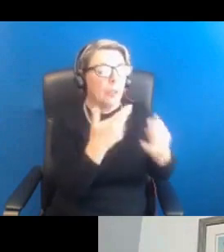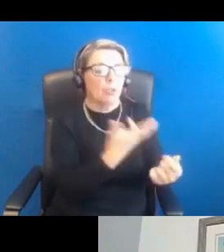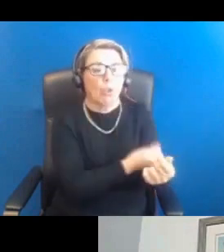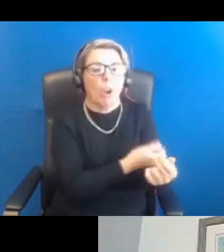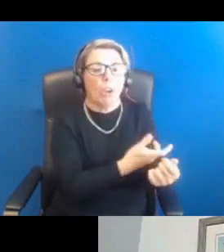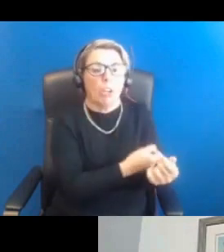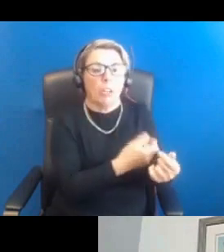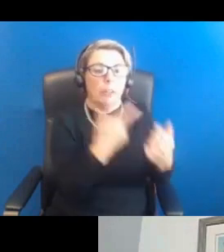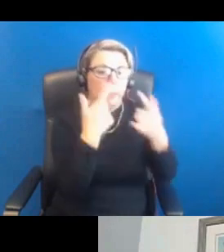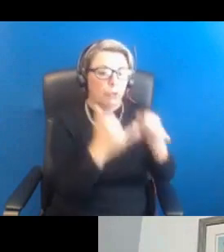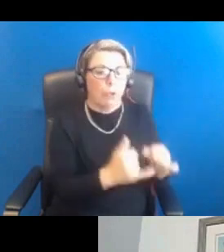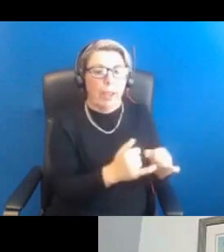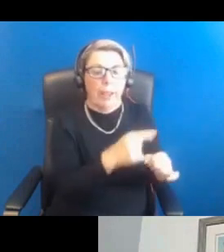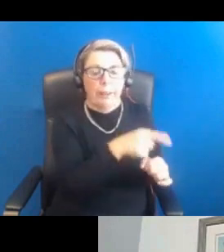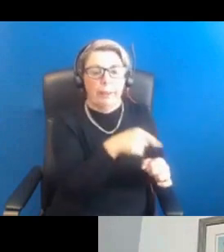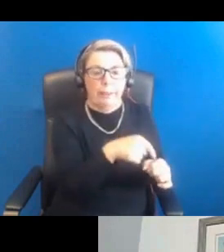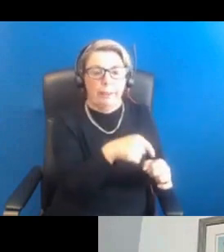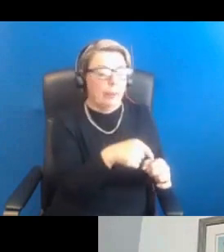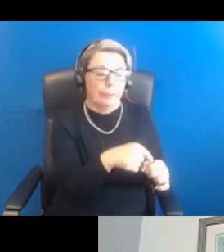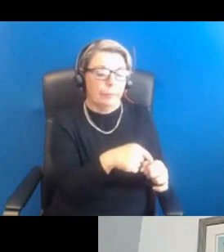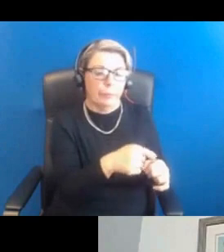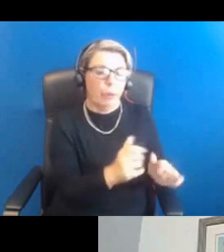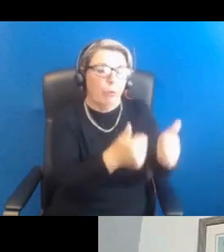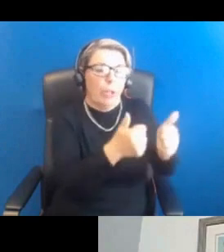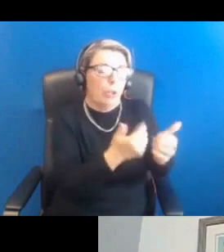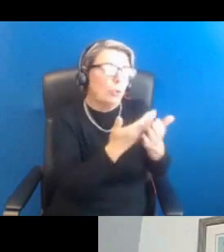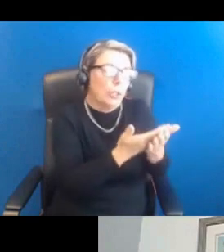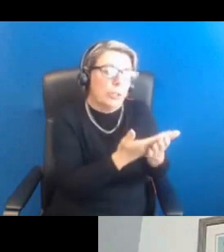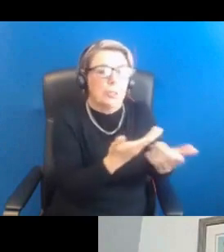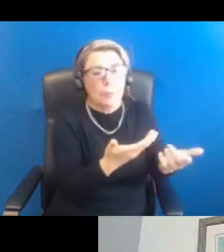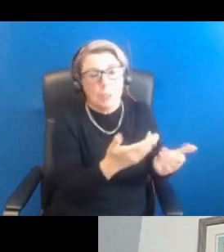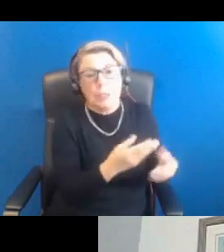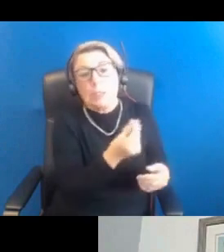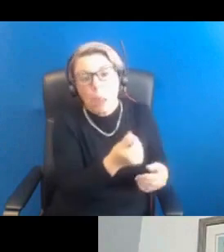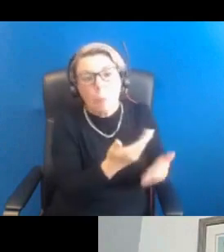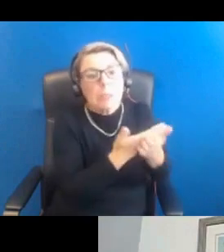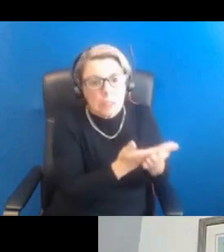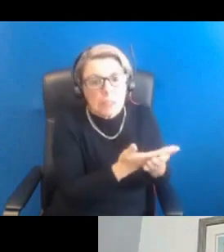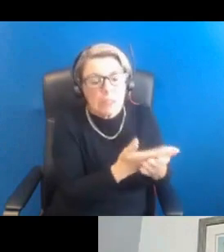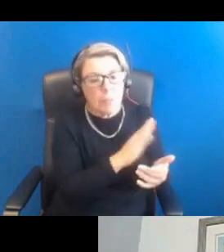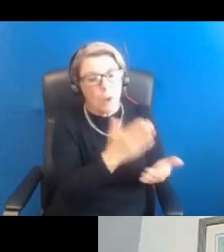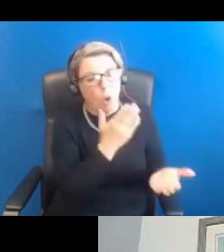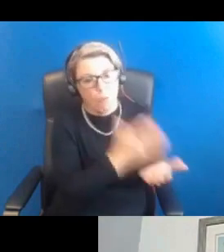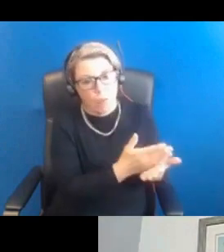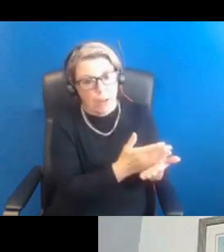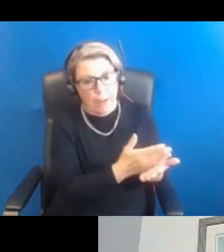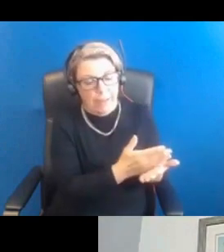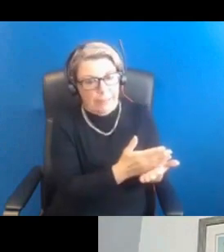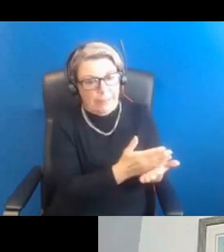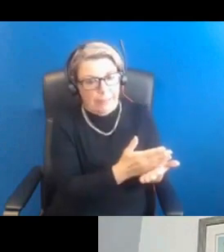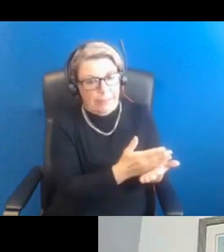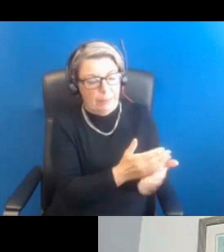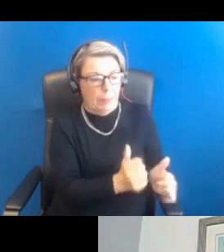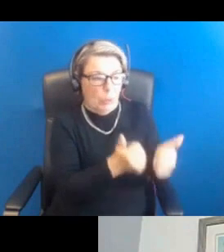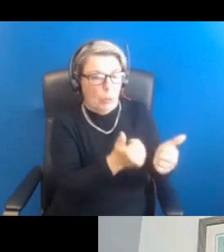And there's not been really good studies. There's been anecdotal evidence for it, but there's not really been been good